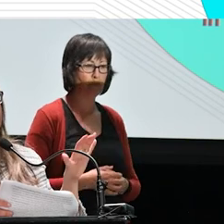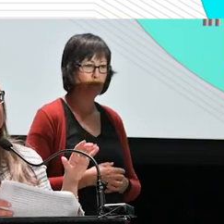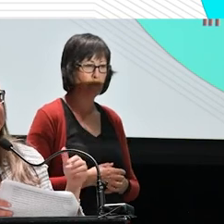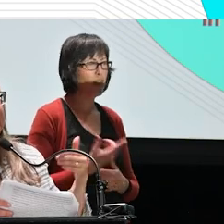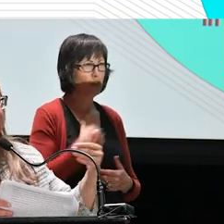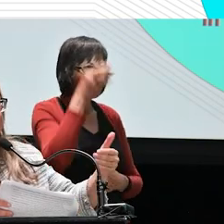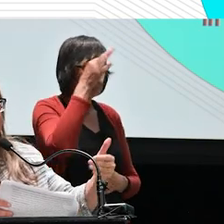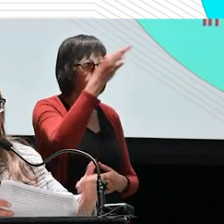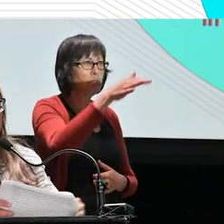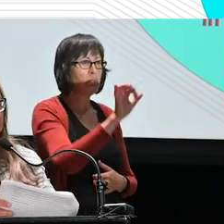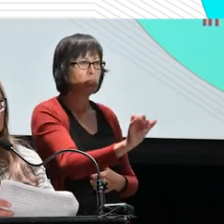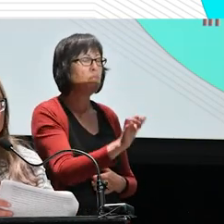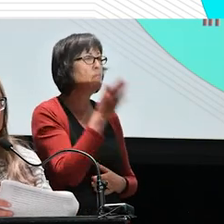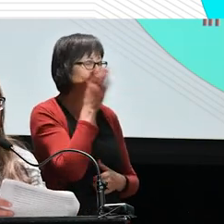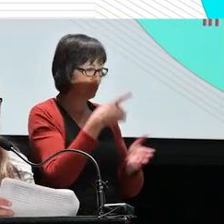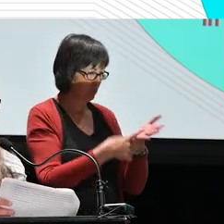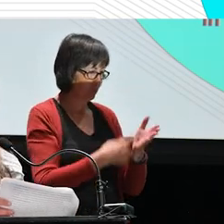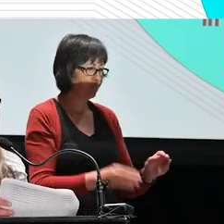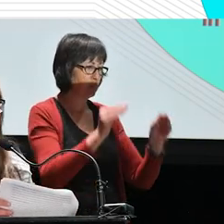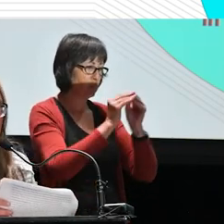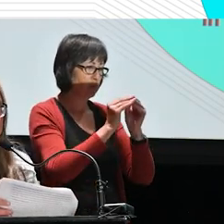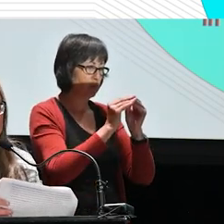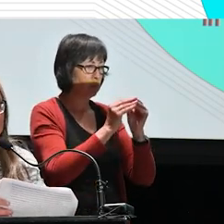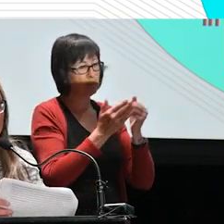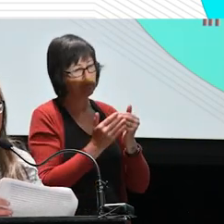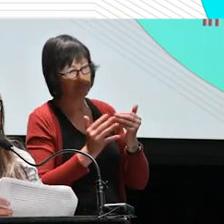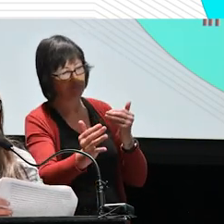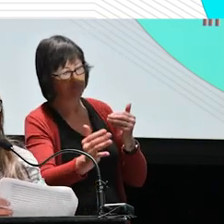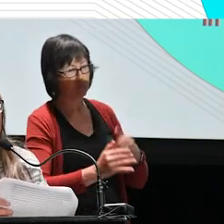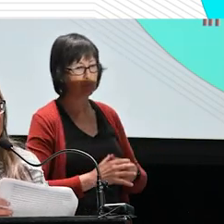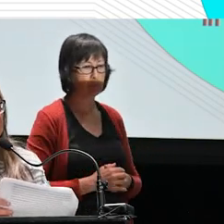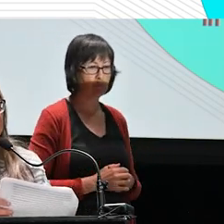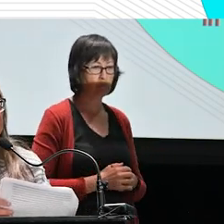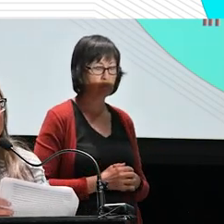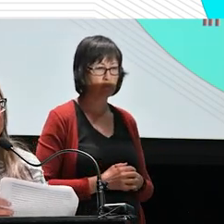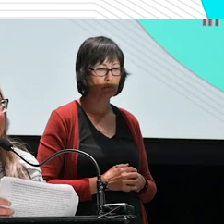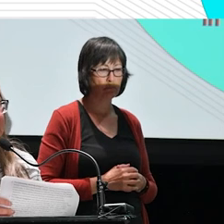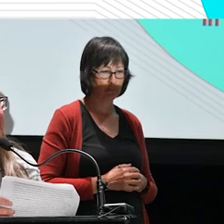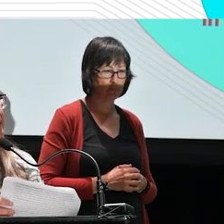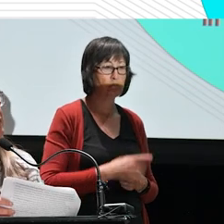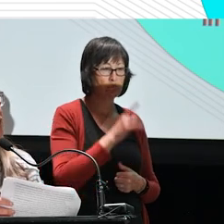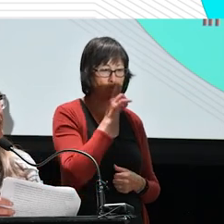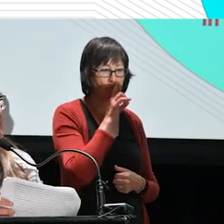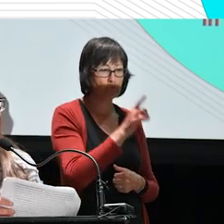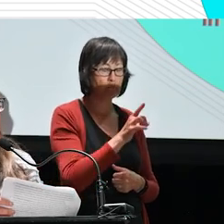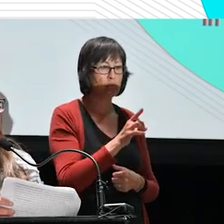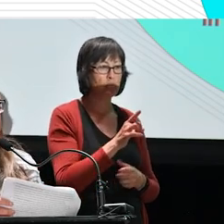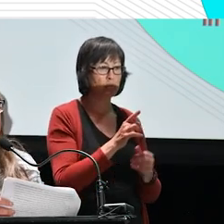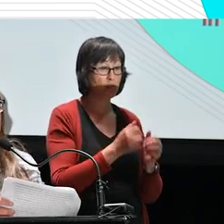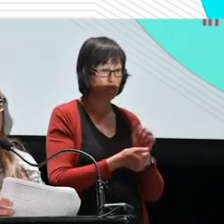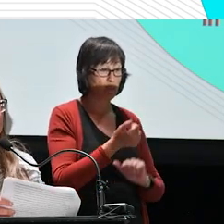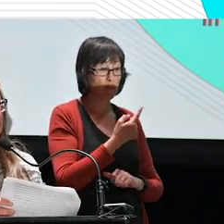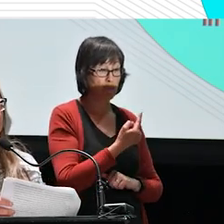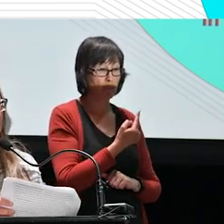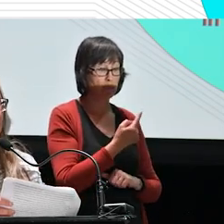about that in, in the rest of 2022 and beyond. And, and, and really a lot of this is, has